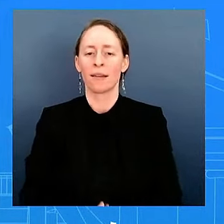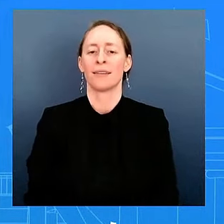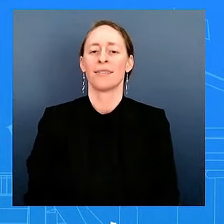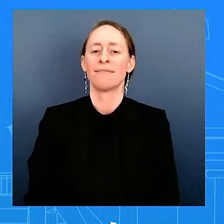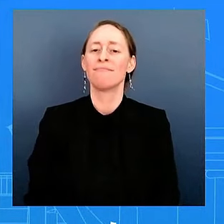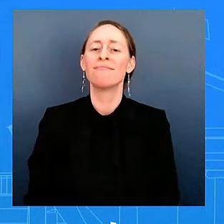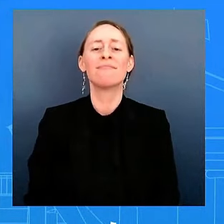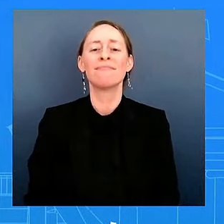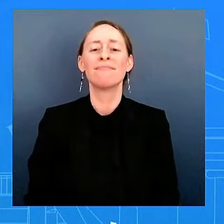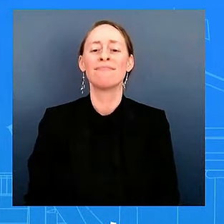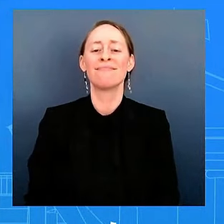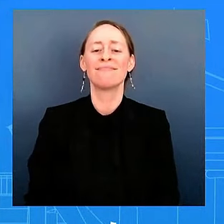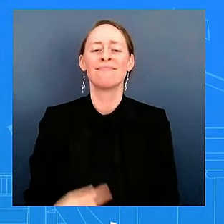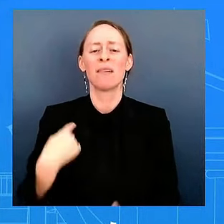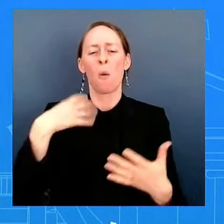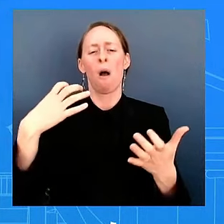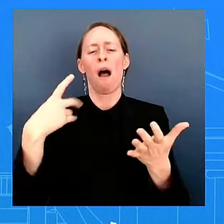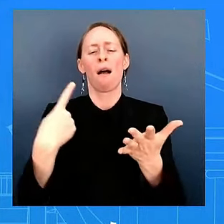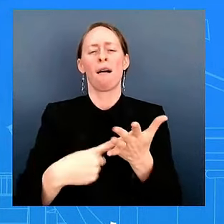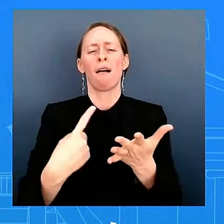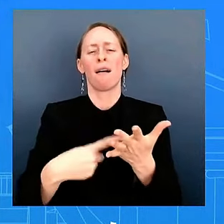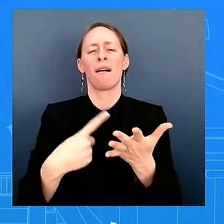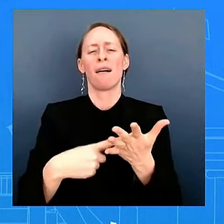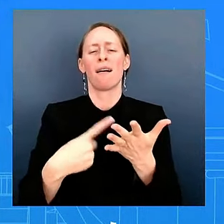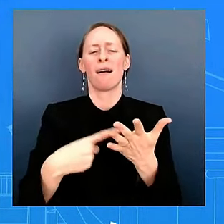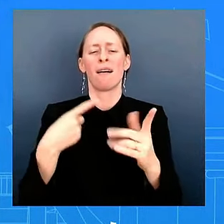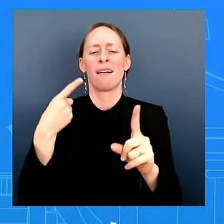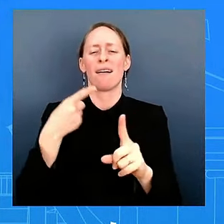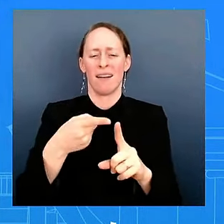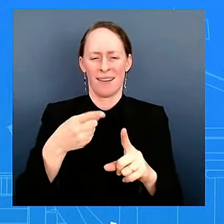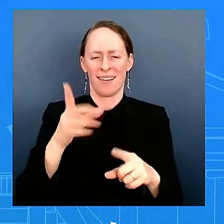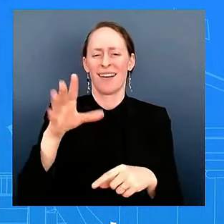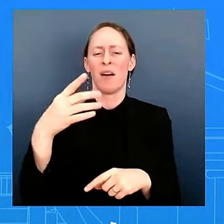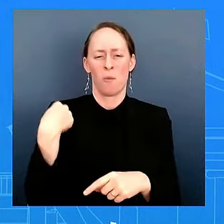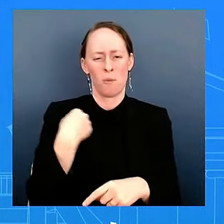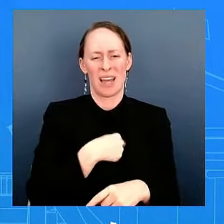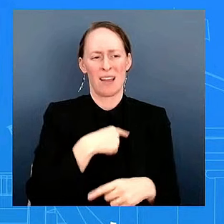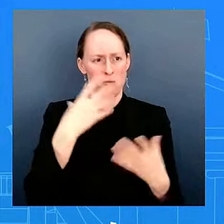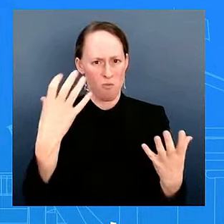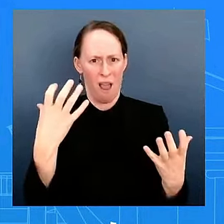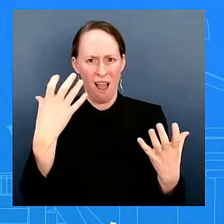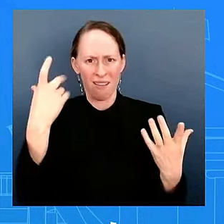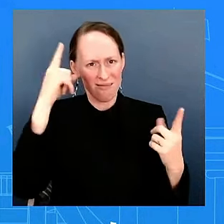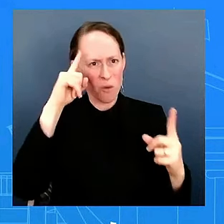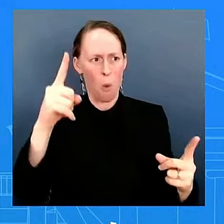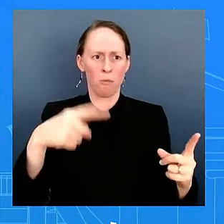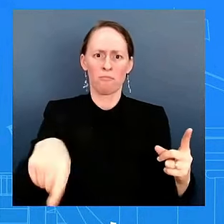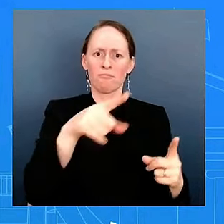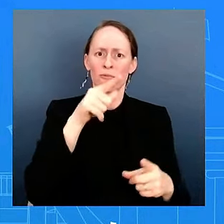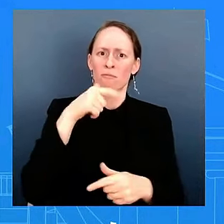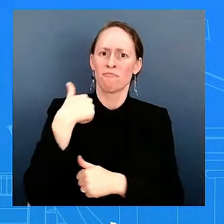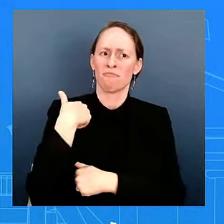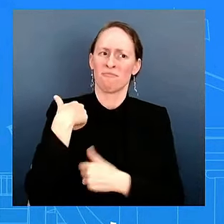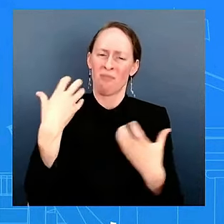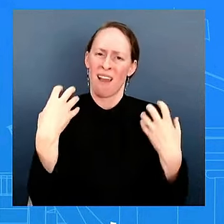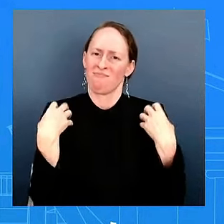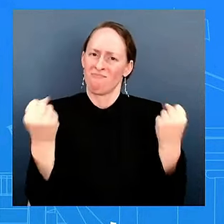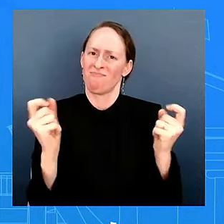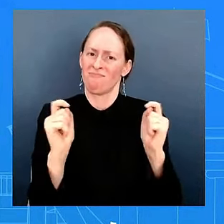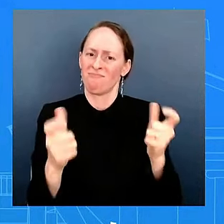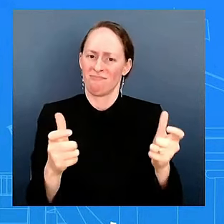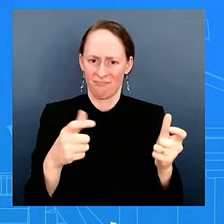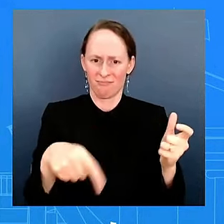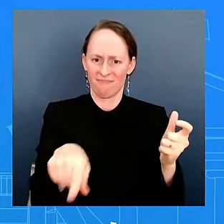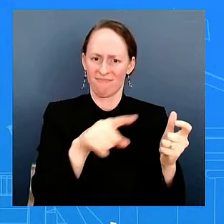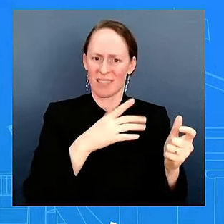Sure. Obviously, we are wishing them a speedy recovery. They were injured. And so we have to give them some space